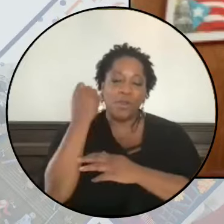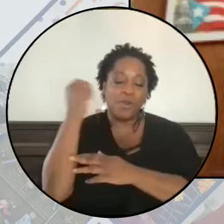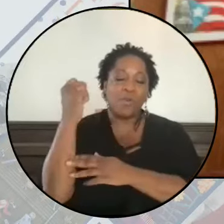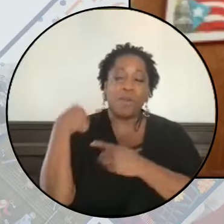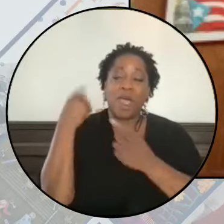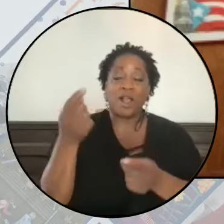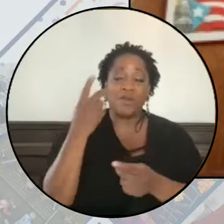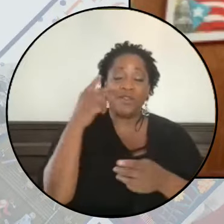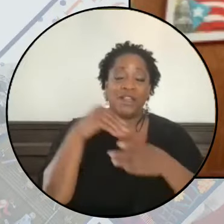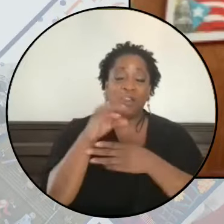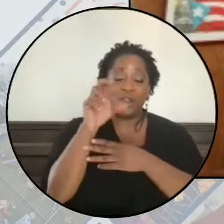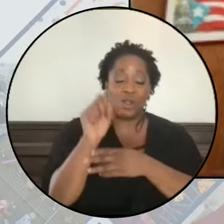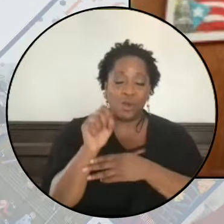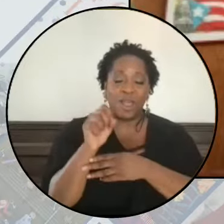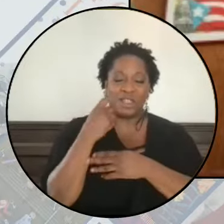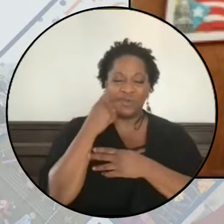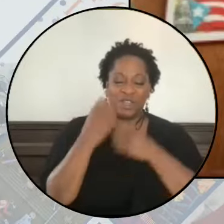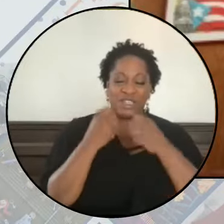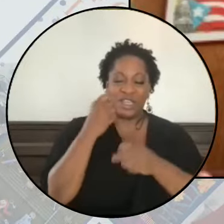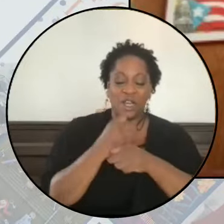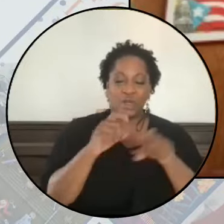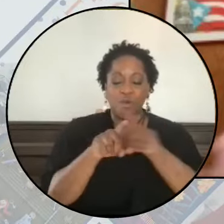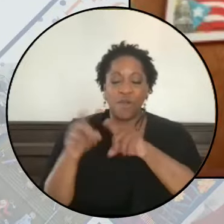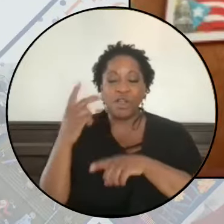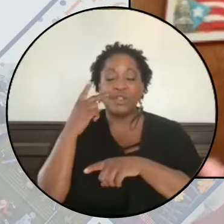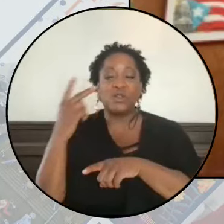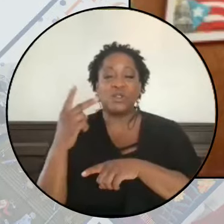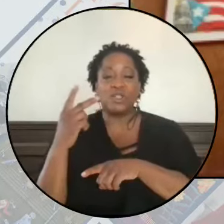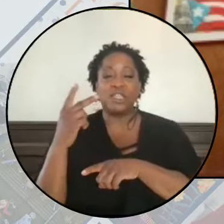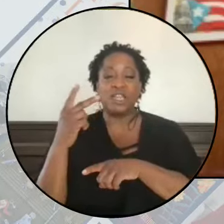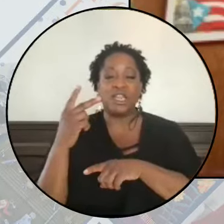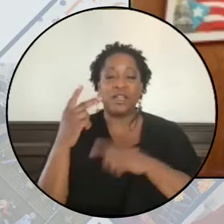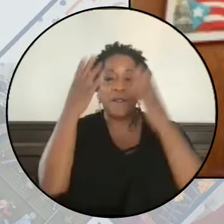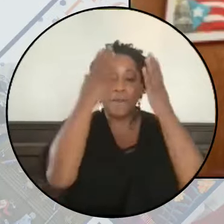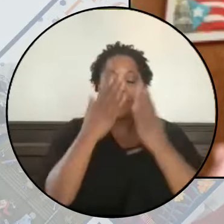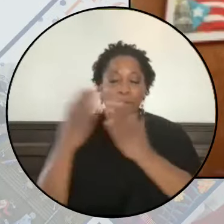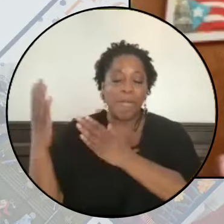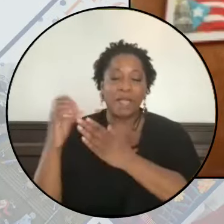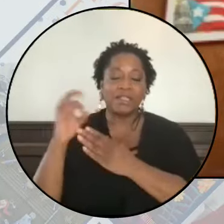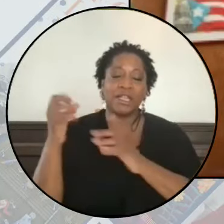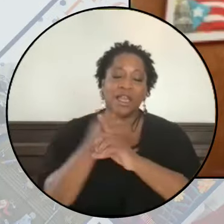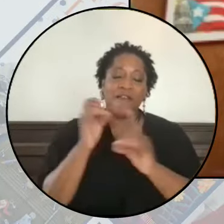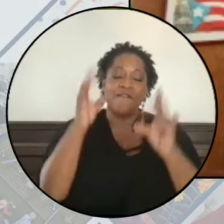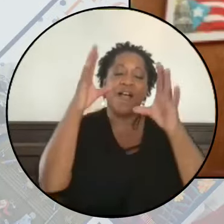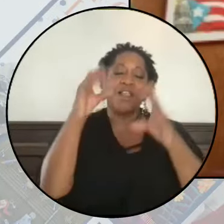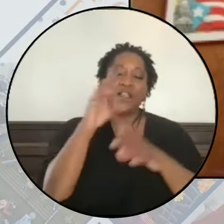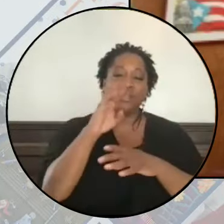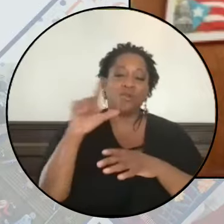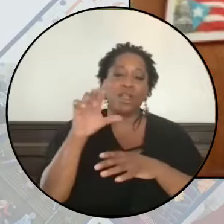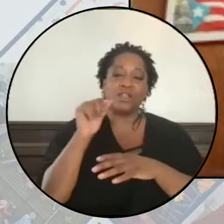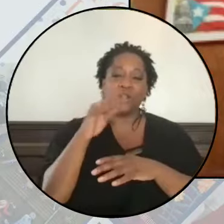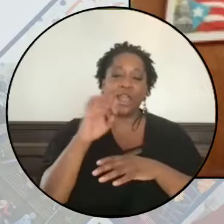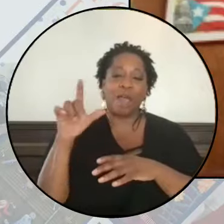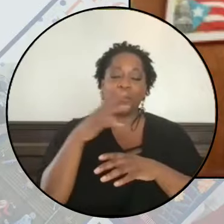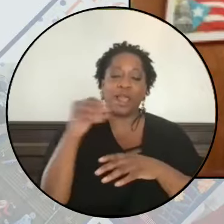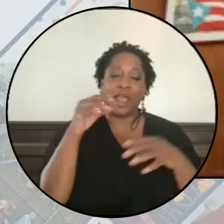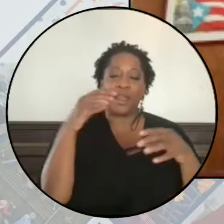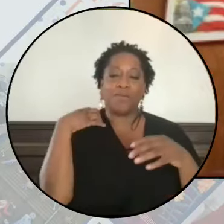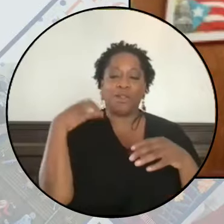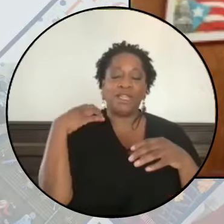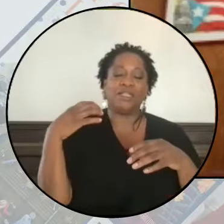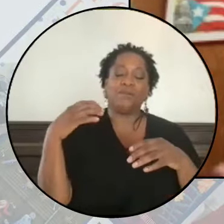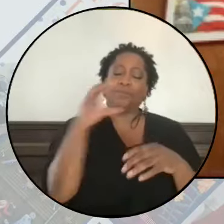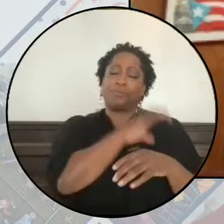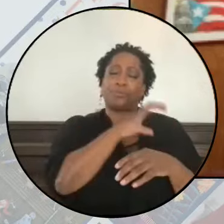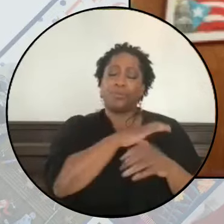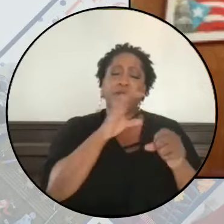we've seen in the United States in recent years, we've also seen the unmasking of violence, of the violence of racial capitalism and policing, the